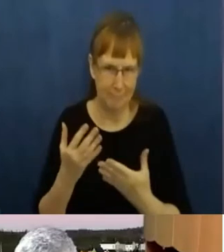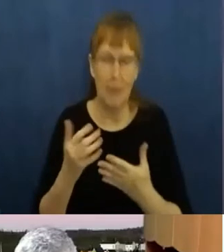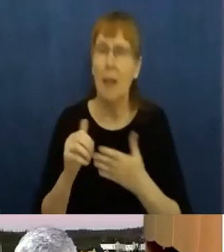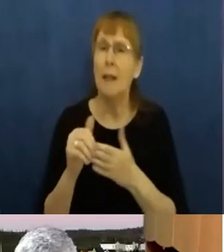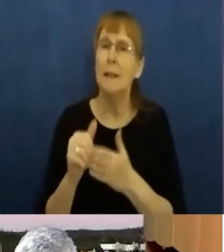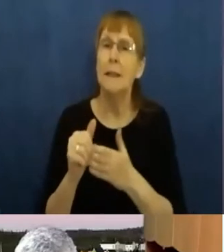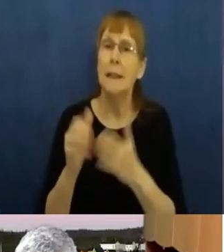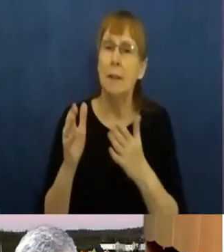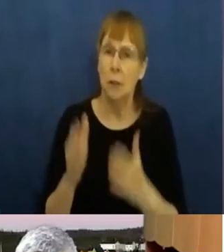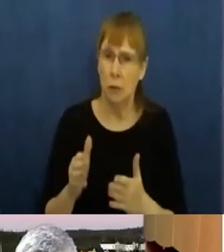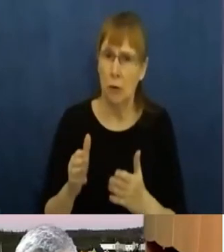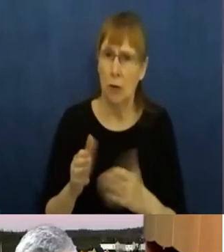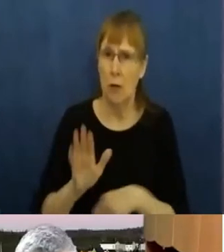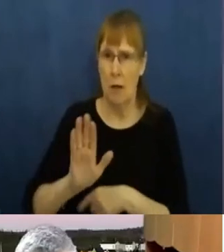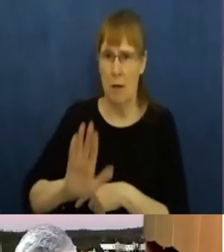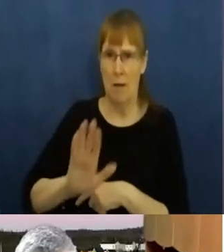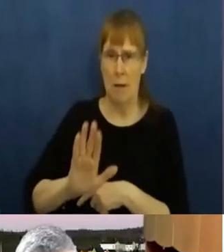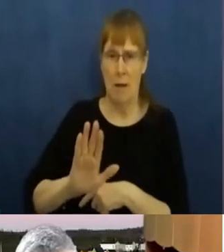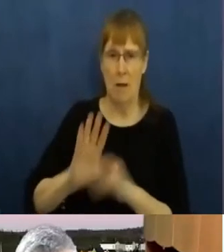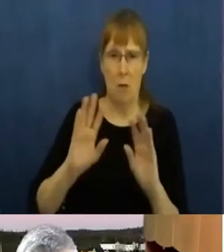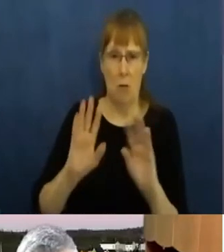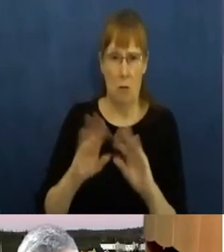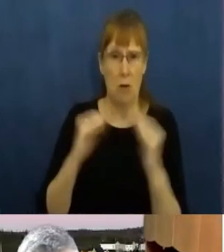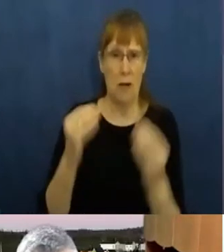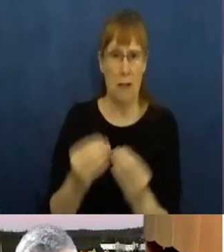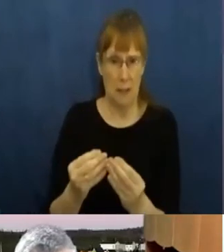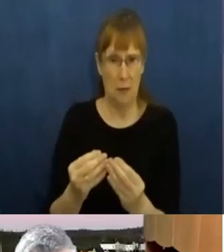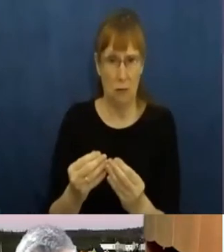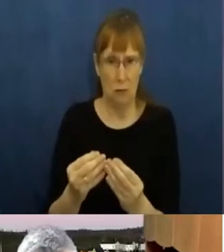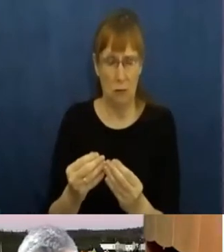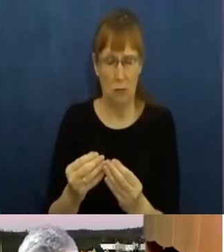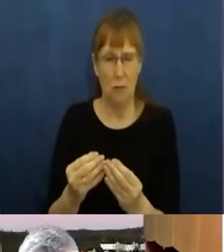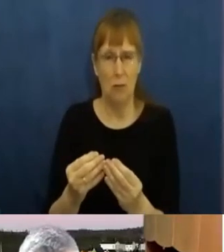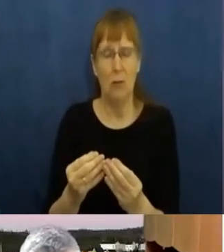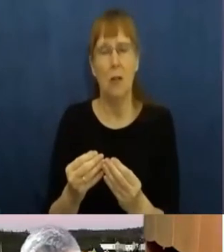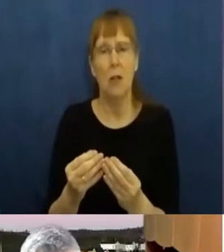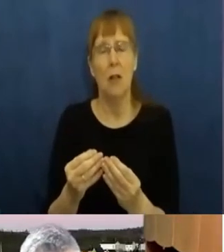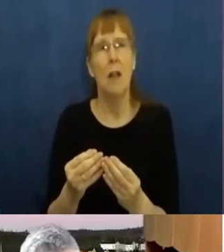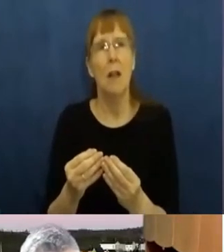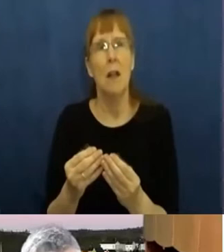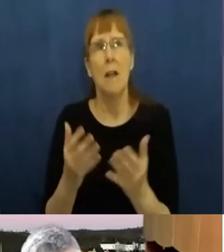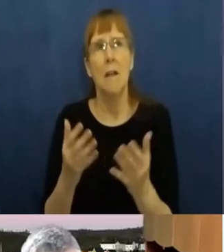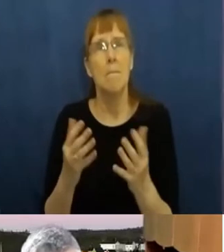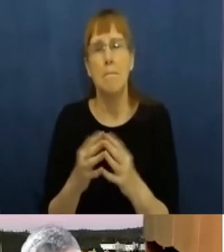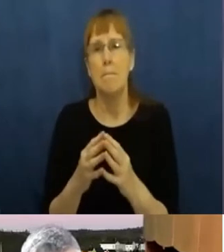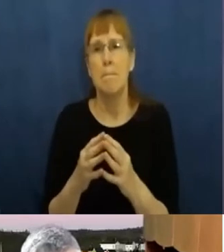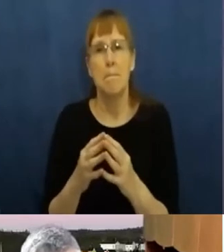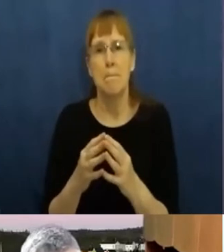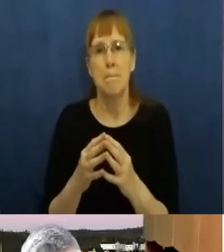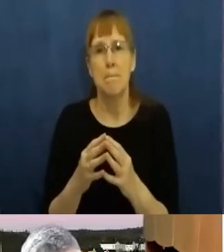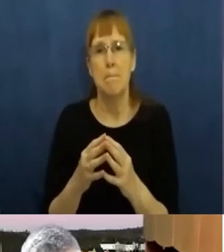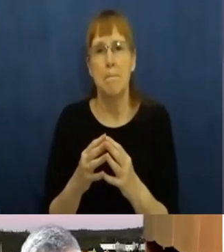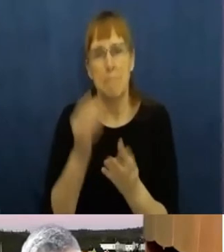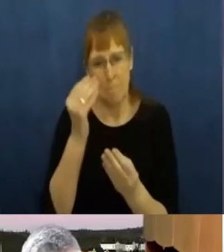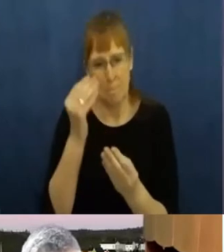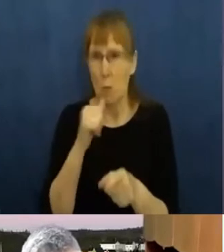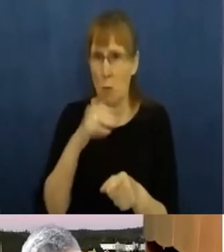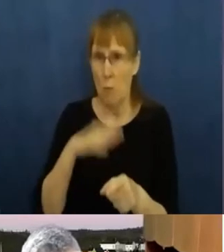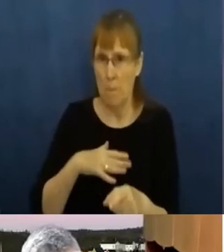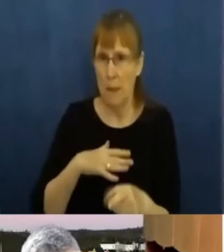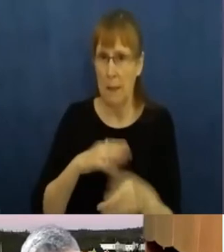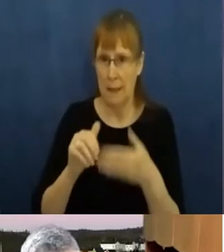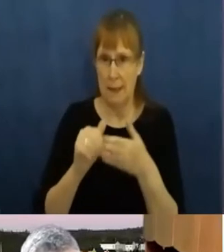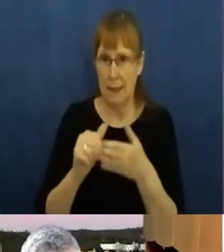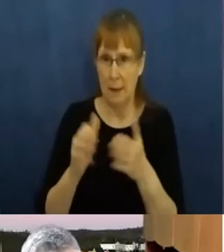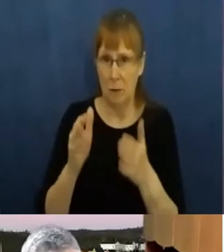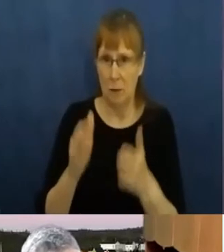organization who told me that she had to break